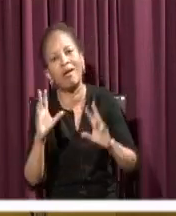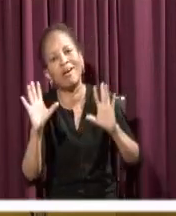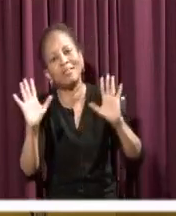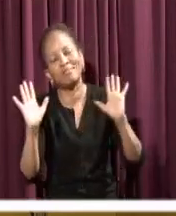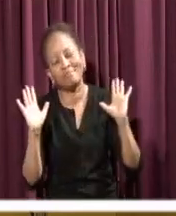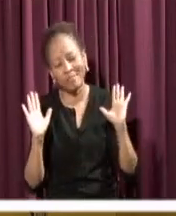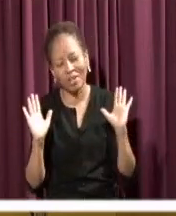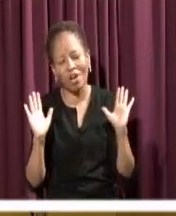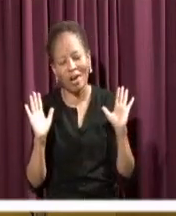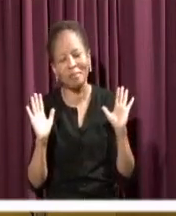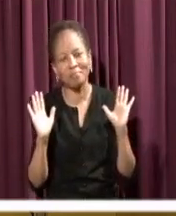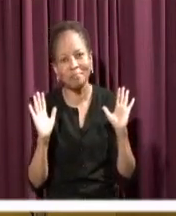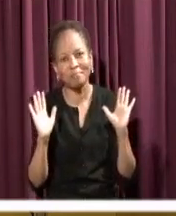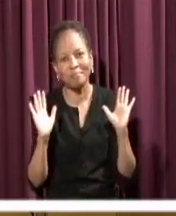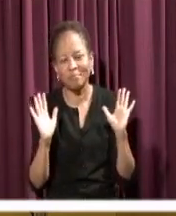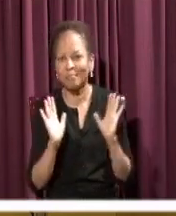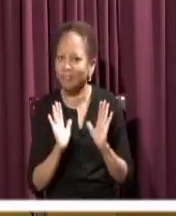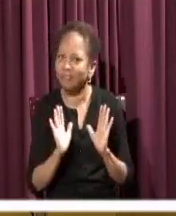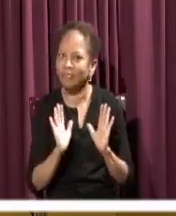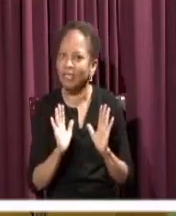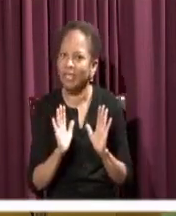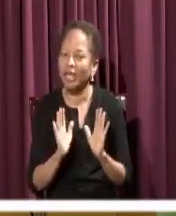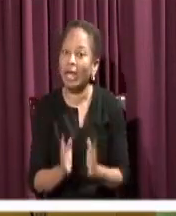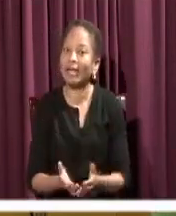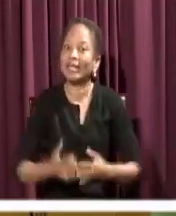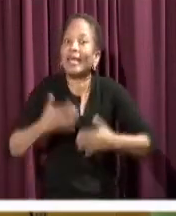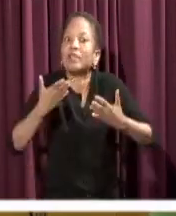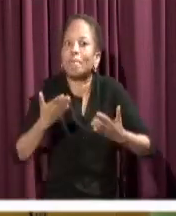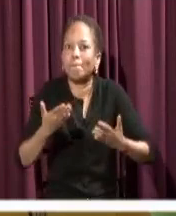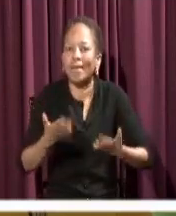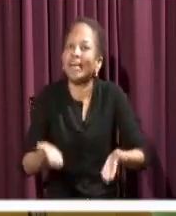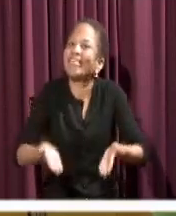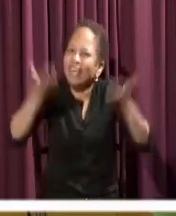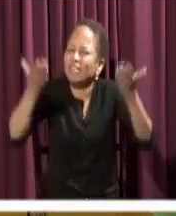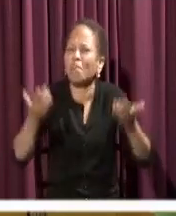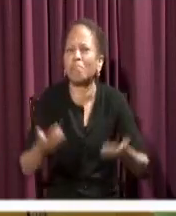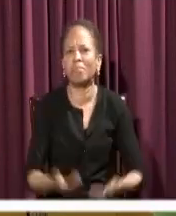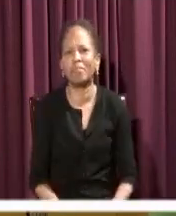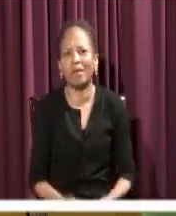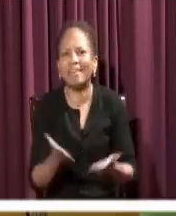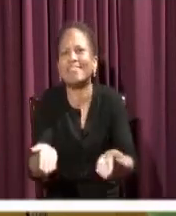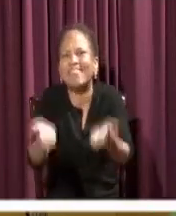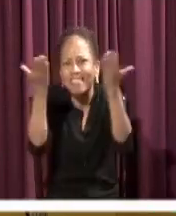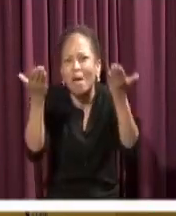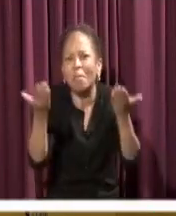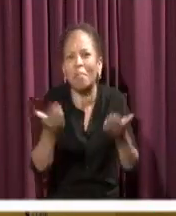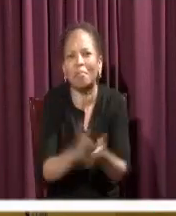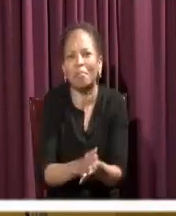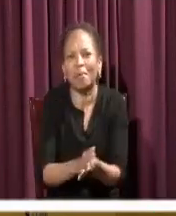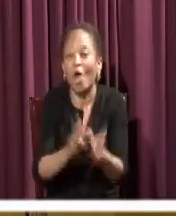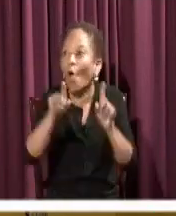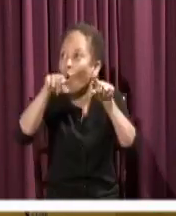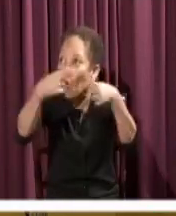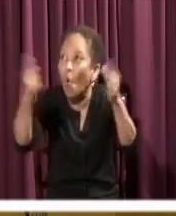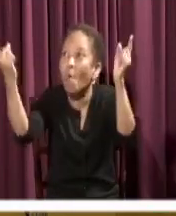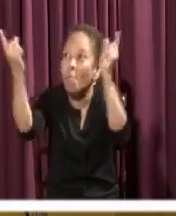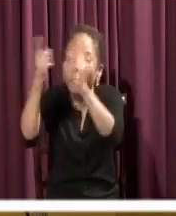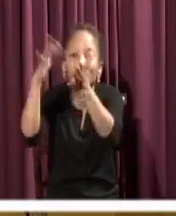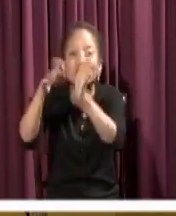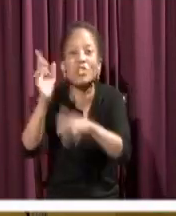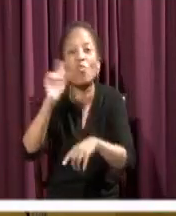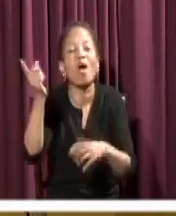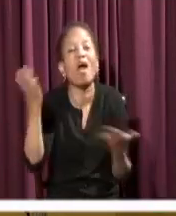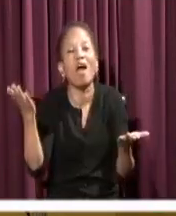Do like Peter. Get up off the chair. Get up out the boat. And go towards Jesus wherever he is.